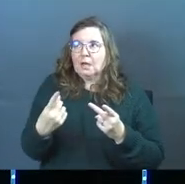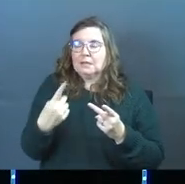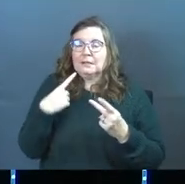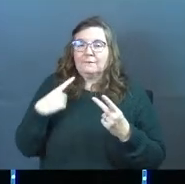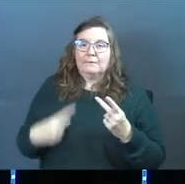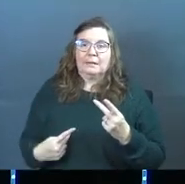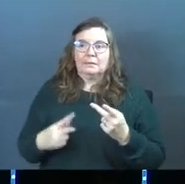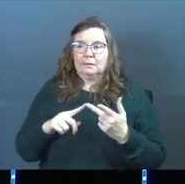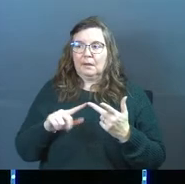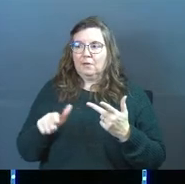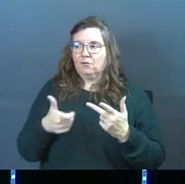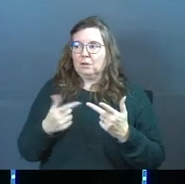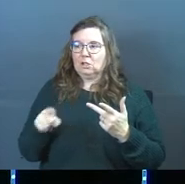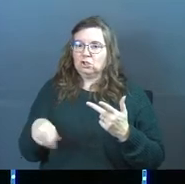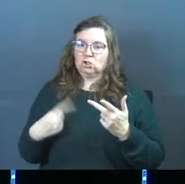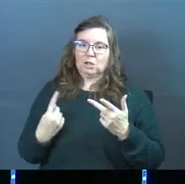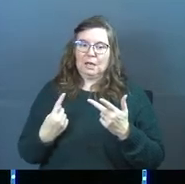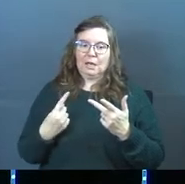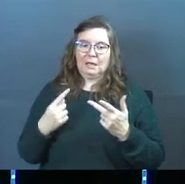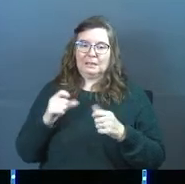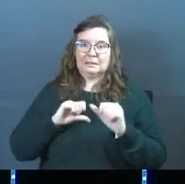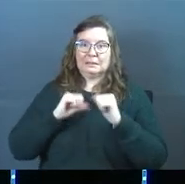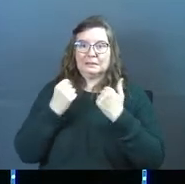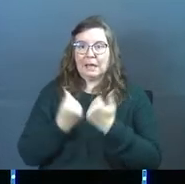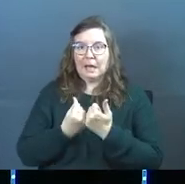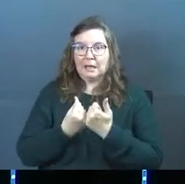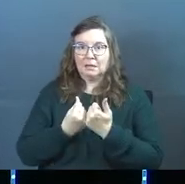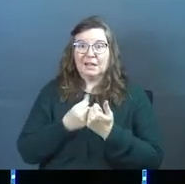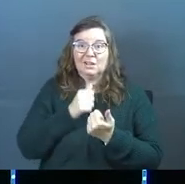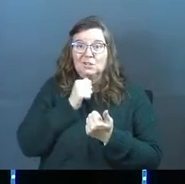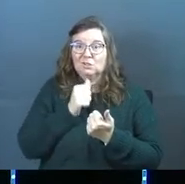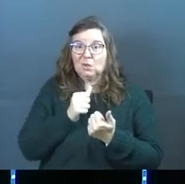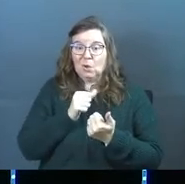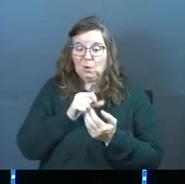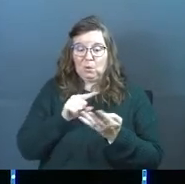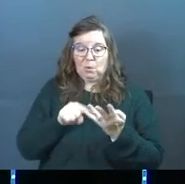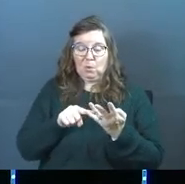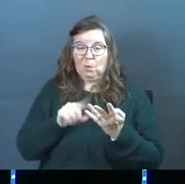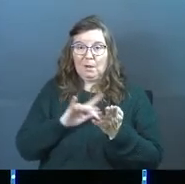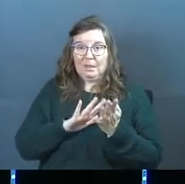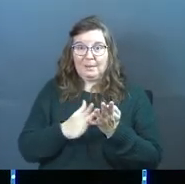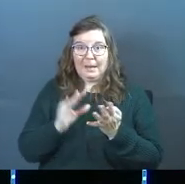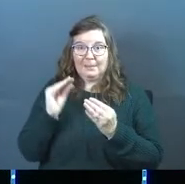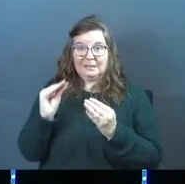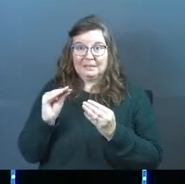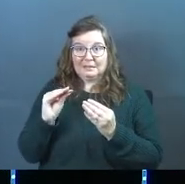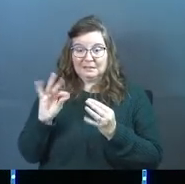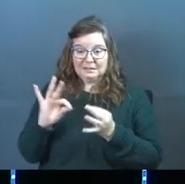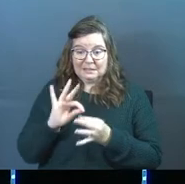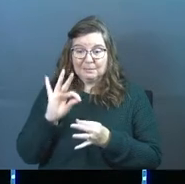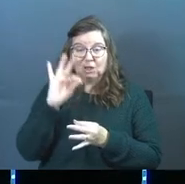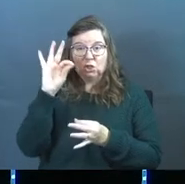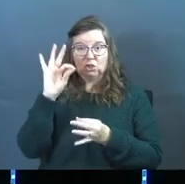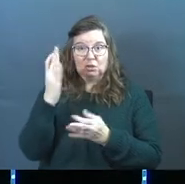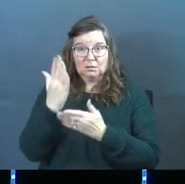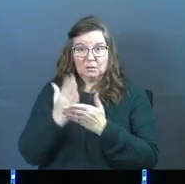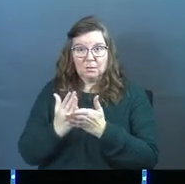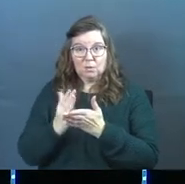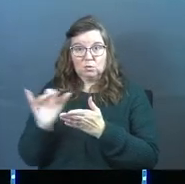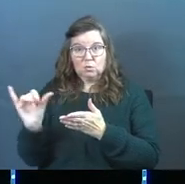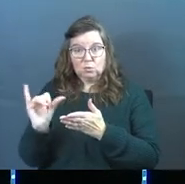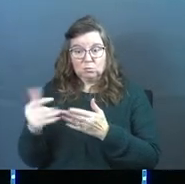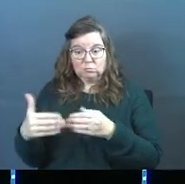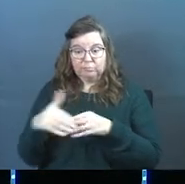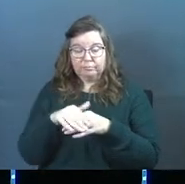physical, everything is just societal, and you don't embrace what the Bible teaches, that there is a spiritual